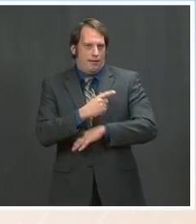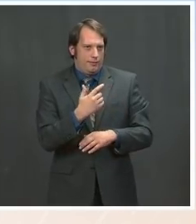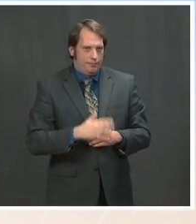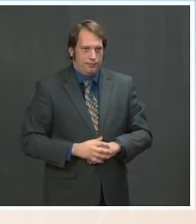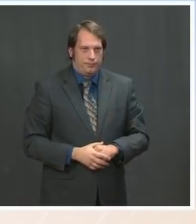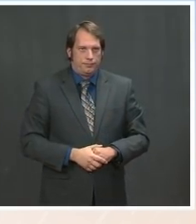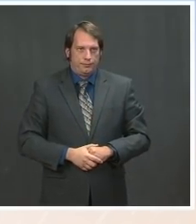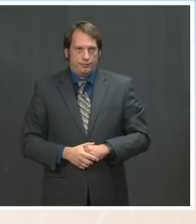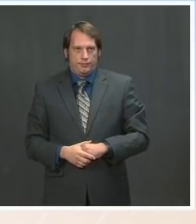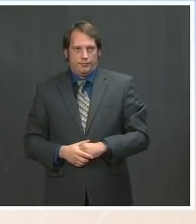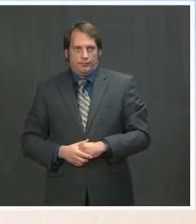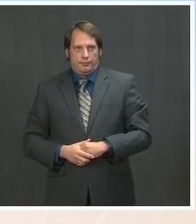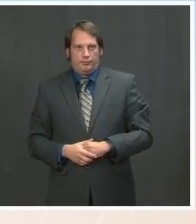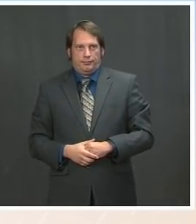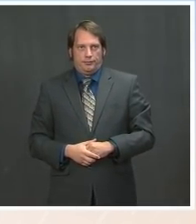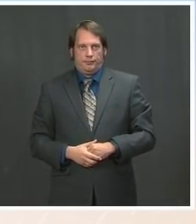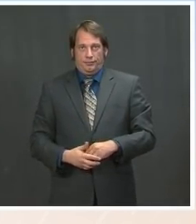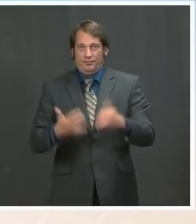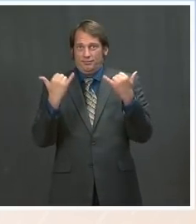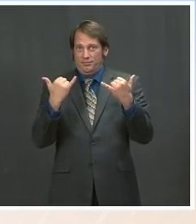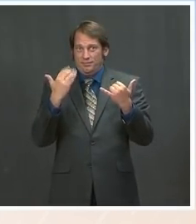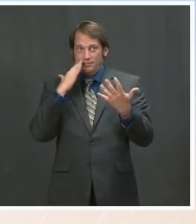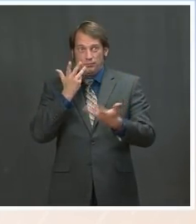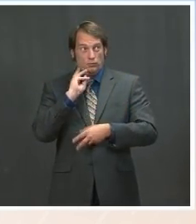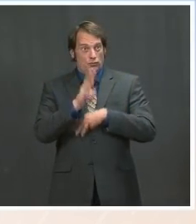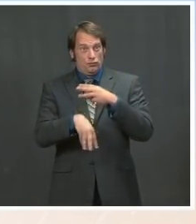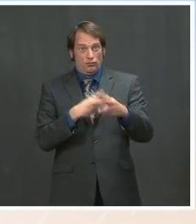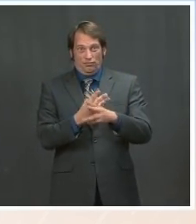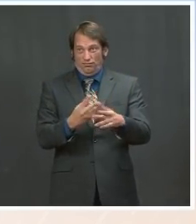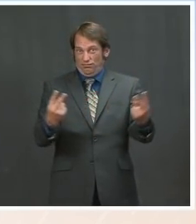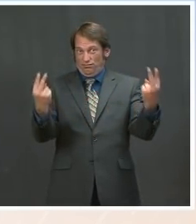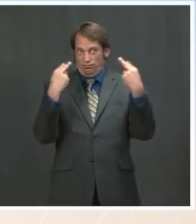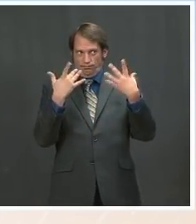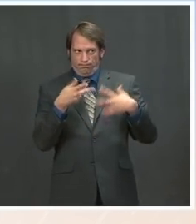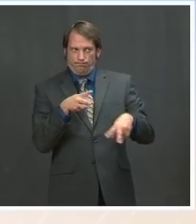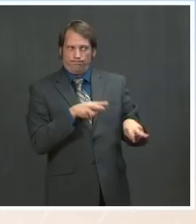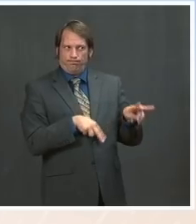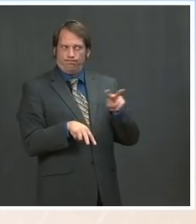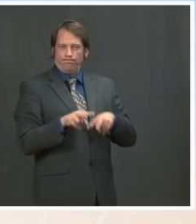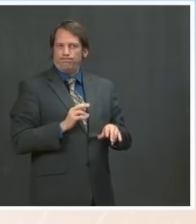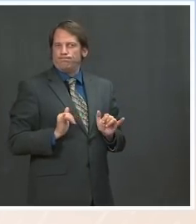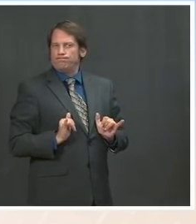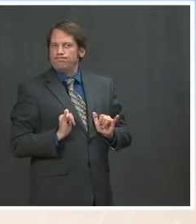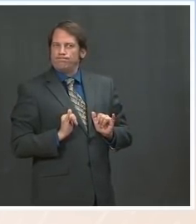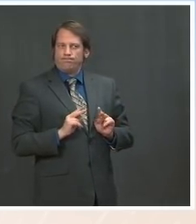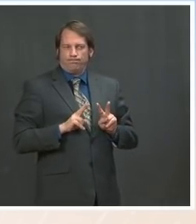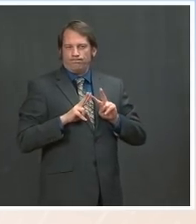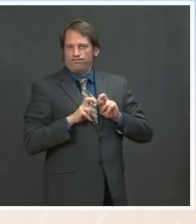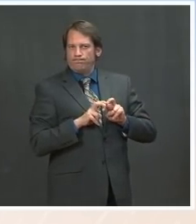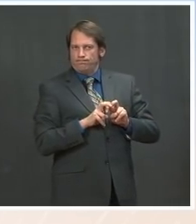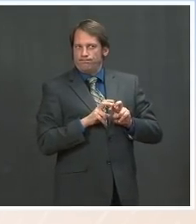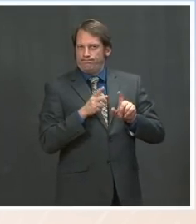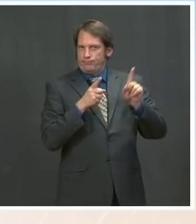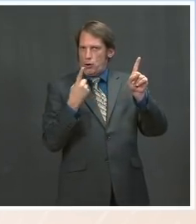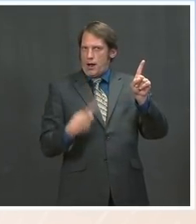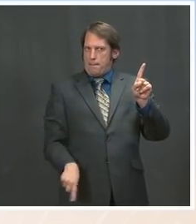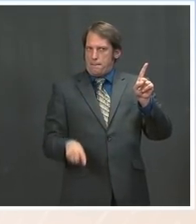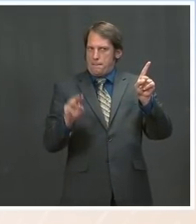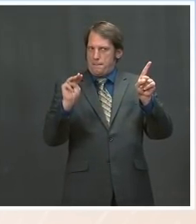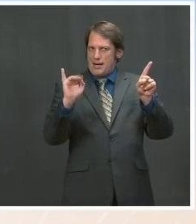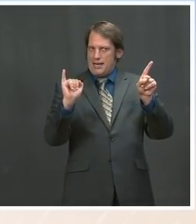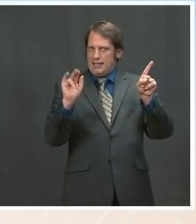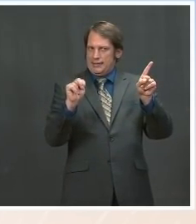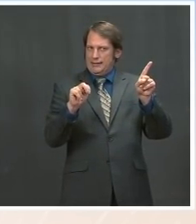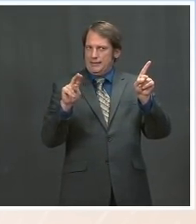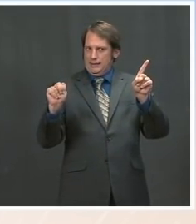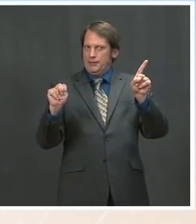obviously watching right now the closing arguments in the Derek Tobin trial in Minnesota. And I was hoping you could please walk us through what the